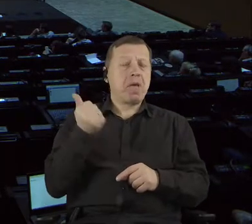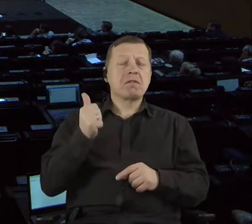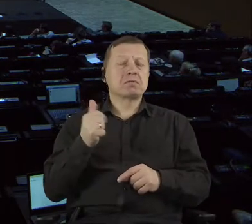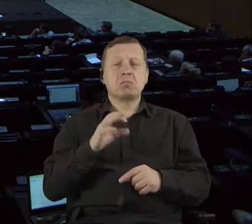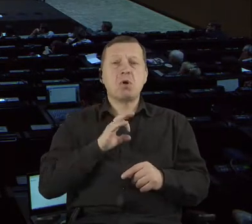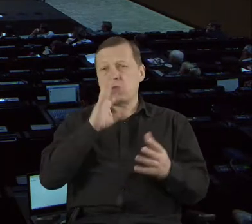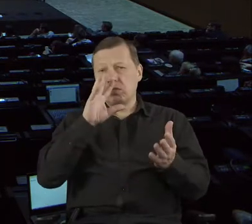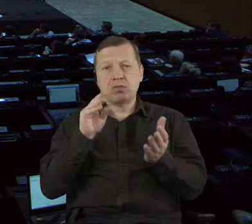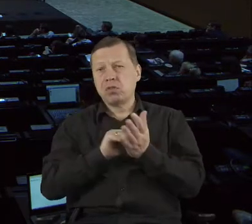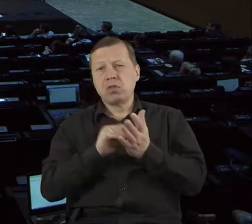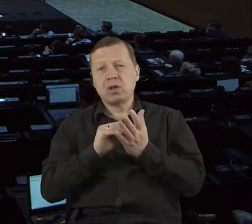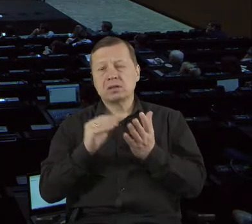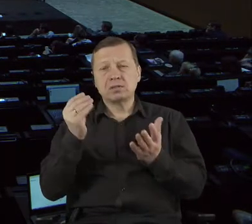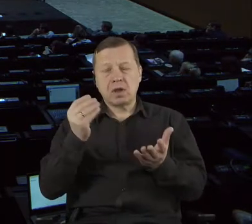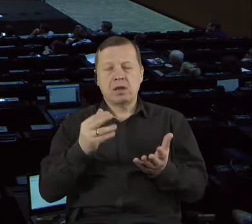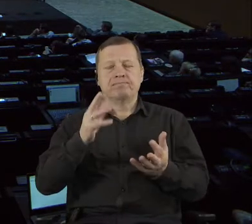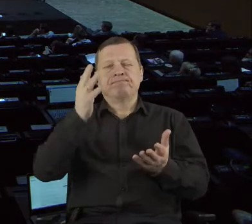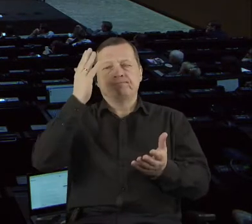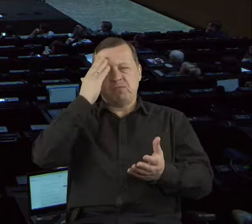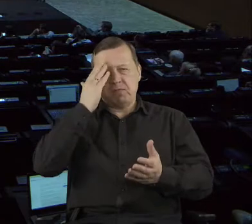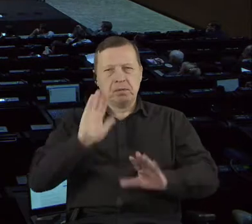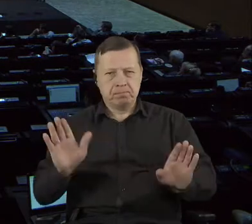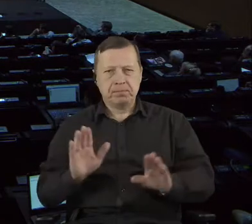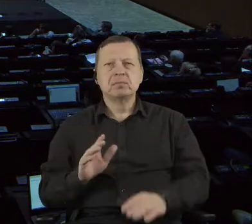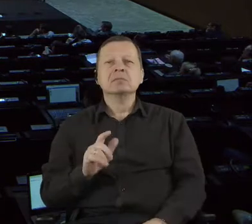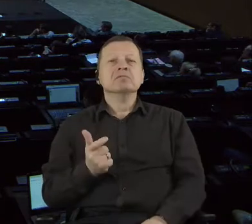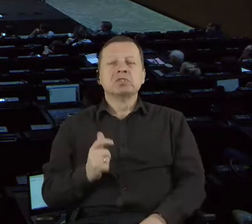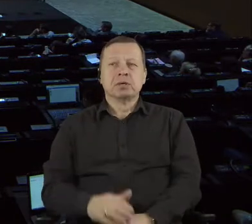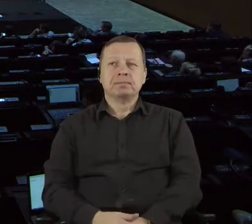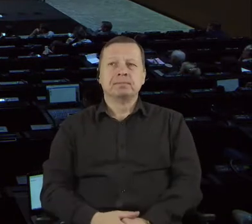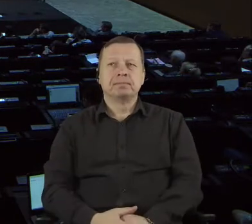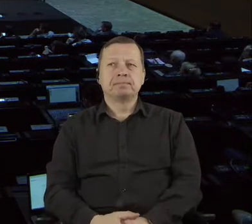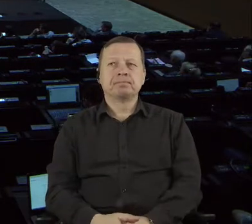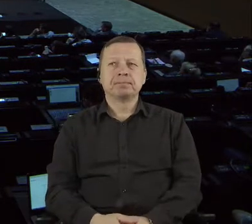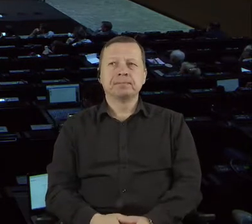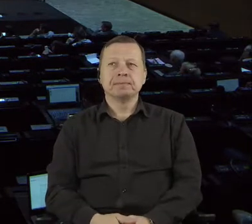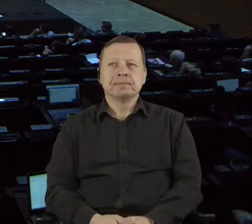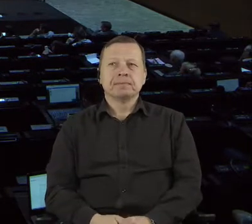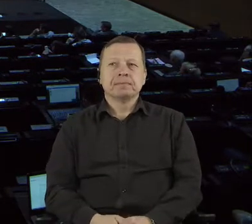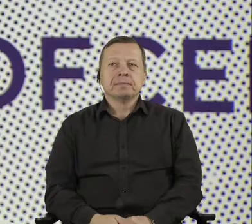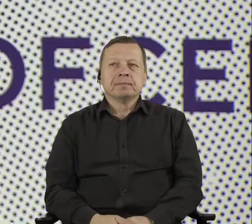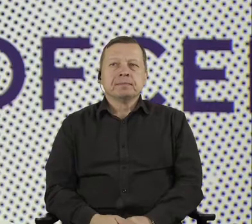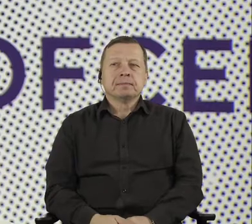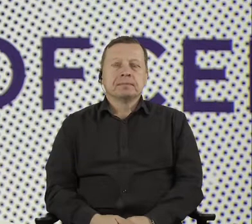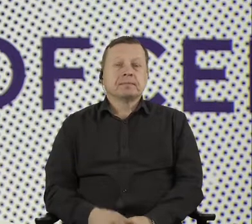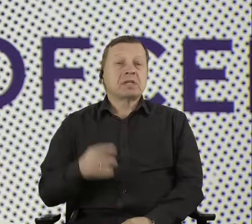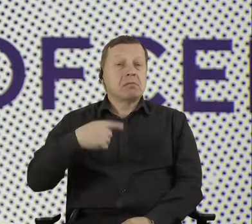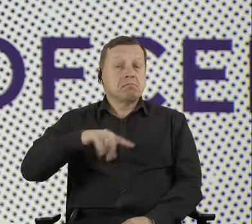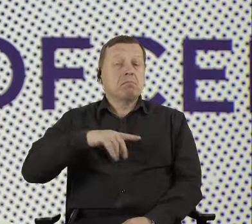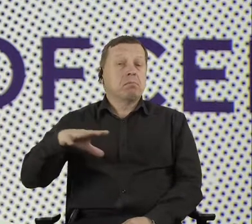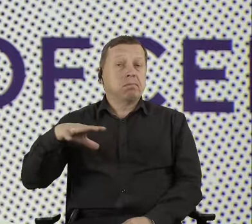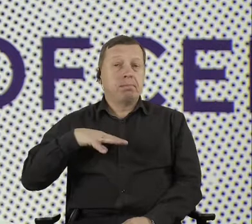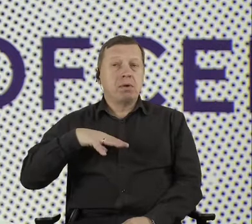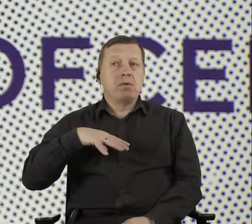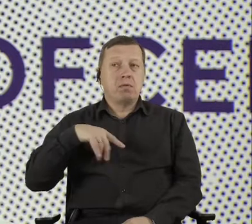that was for us the case of spillover of trust, if you can name so, because deploying technology on